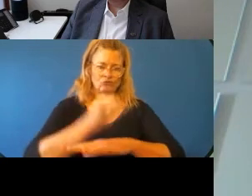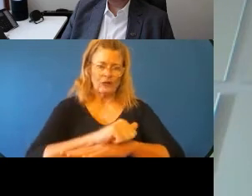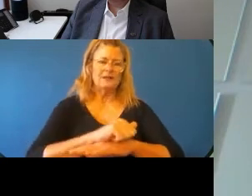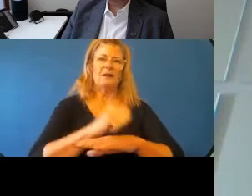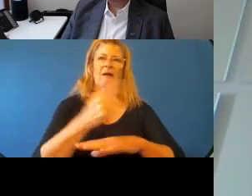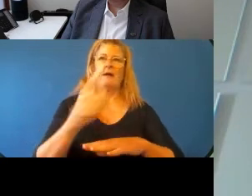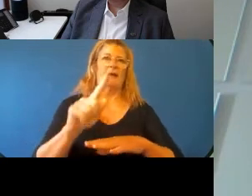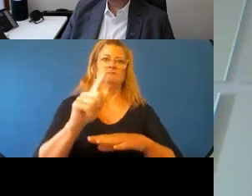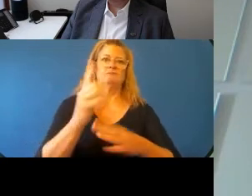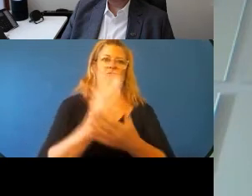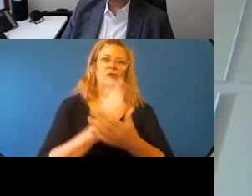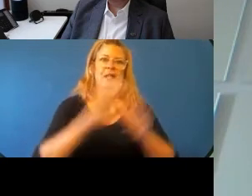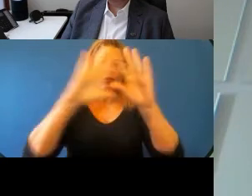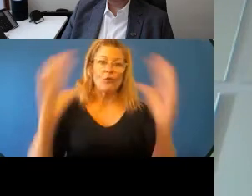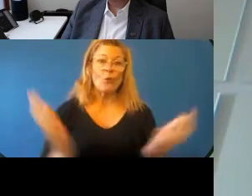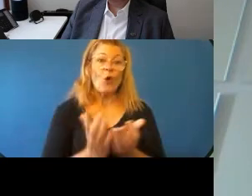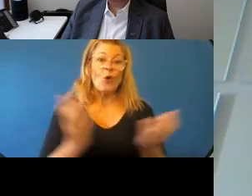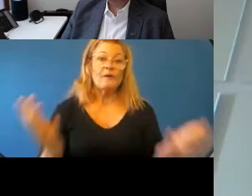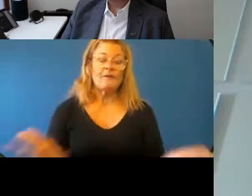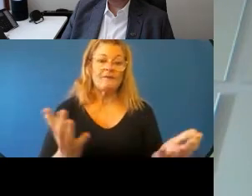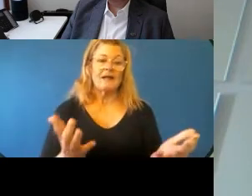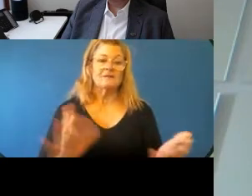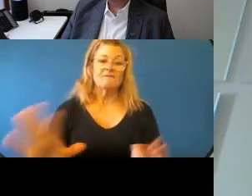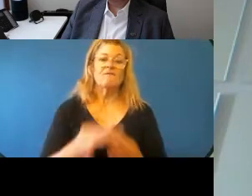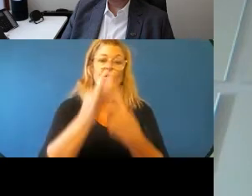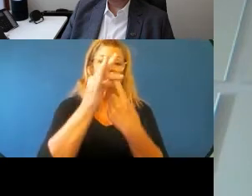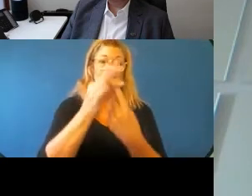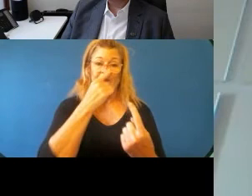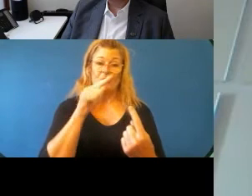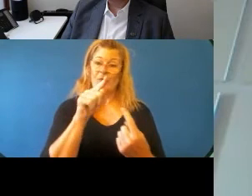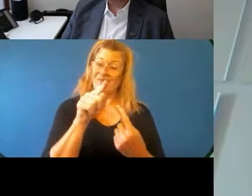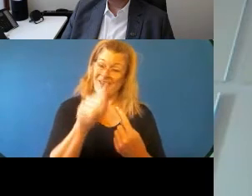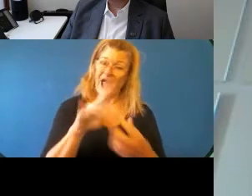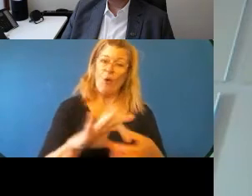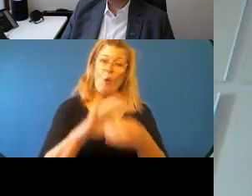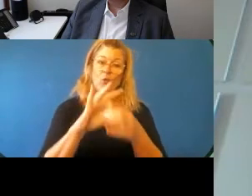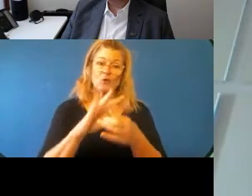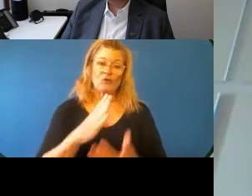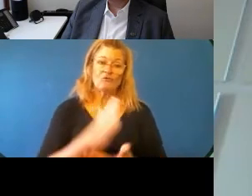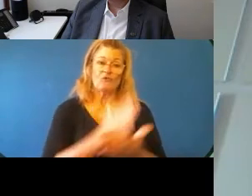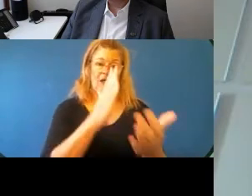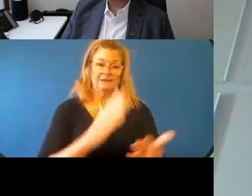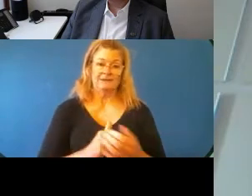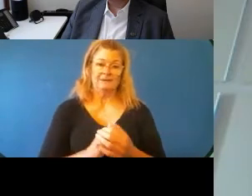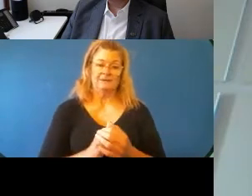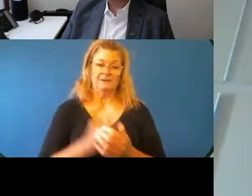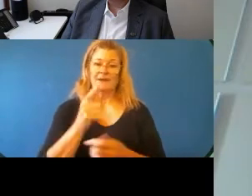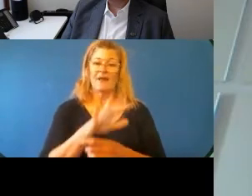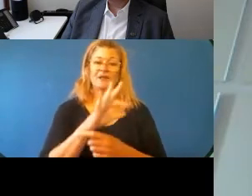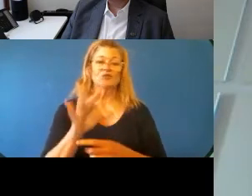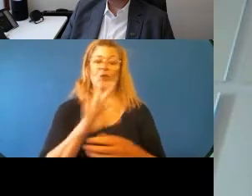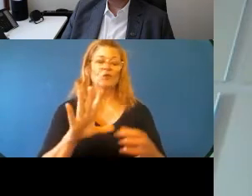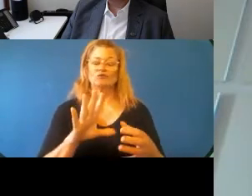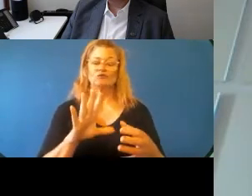around the world really, that Indigenous peoples are rights holders, they're not stakeholders. So understanding the role of sovereignty